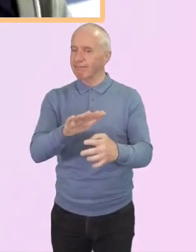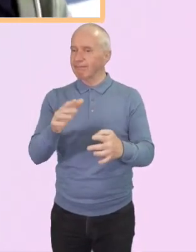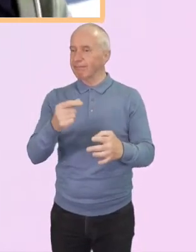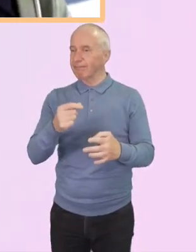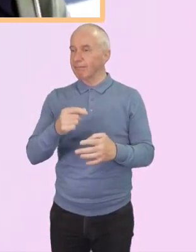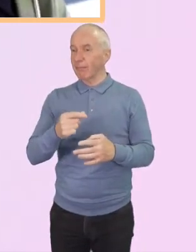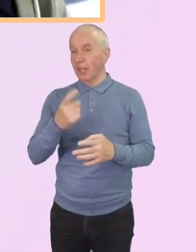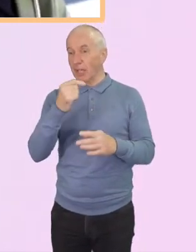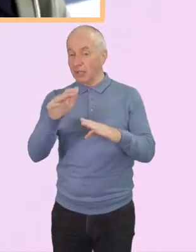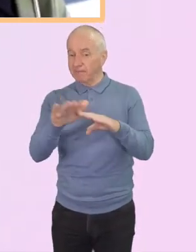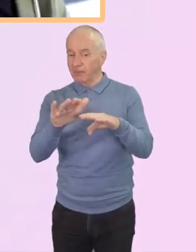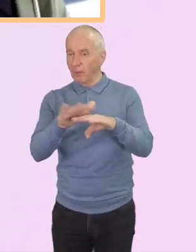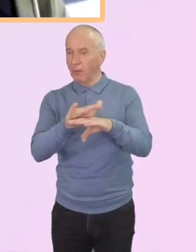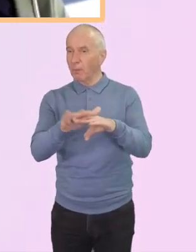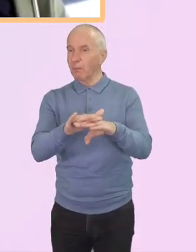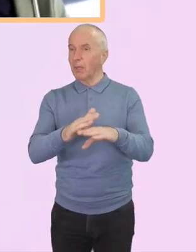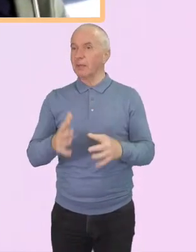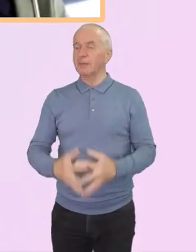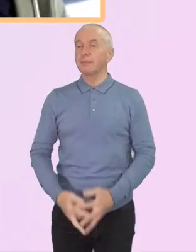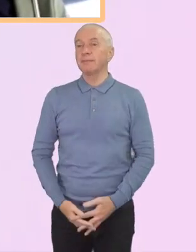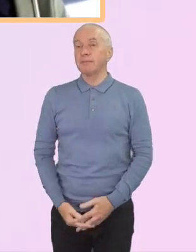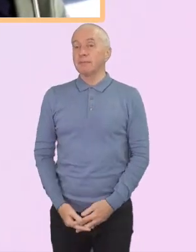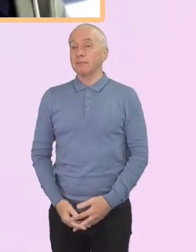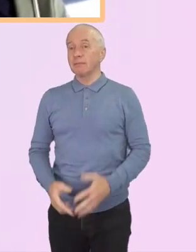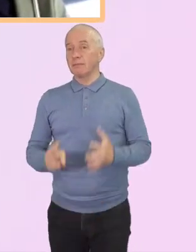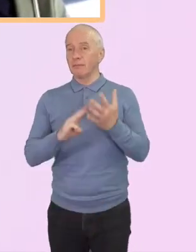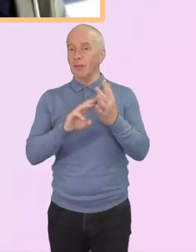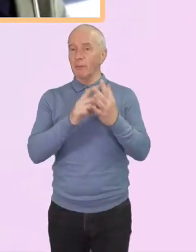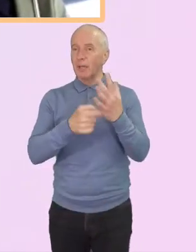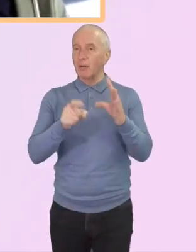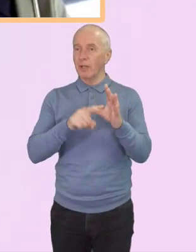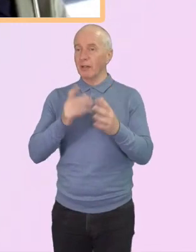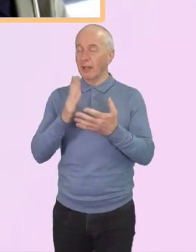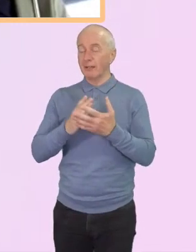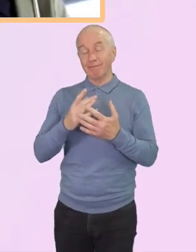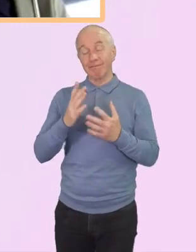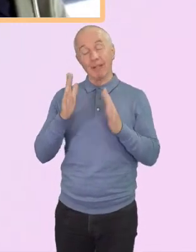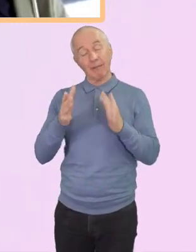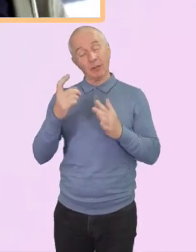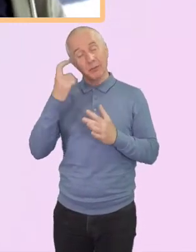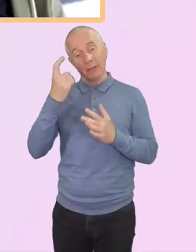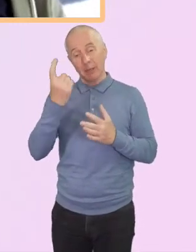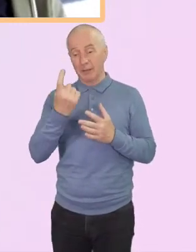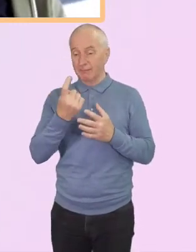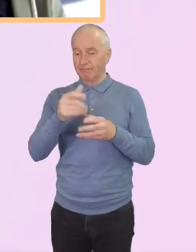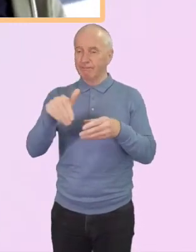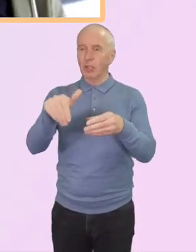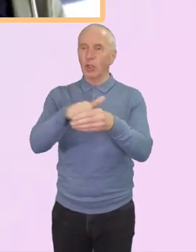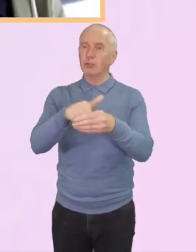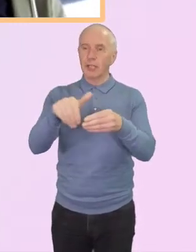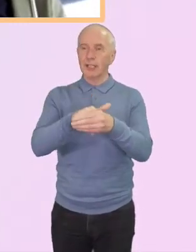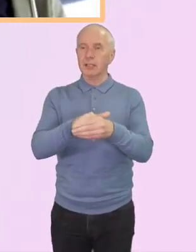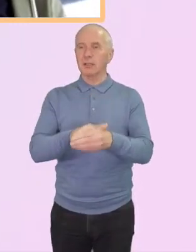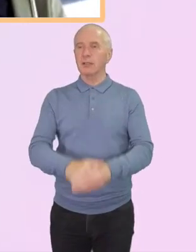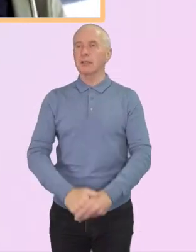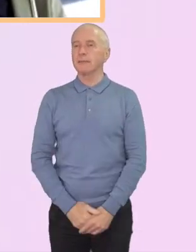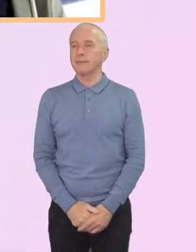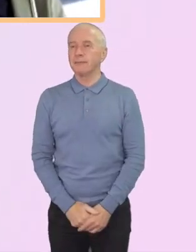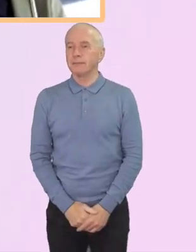I would say we have to hear this in the context, for example, of